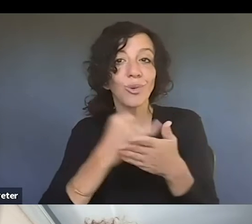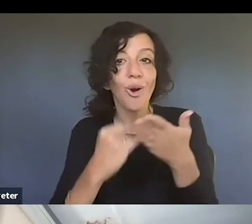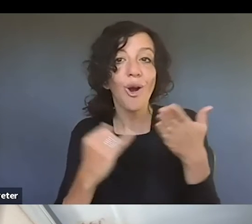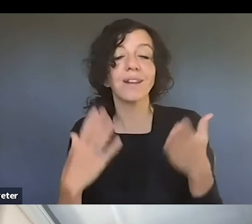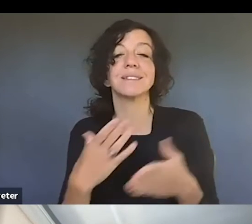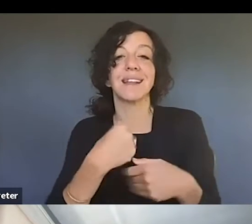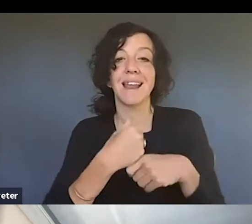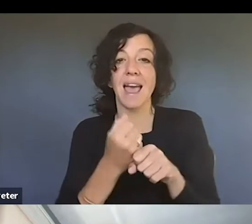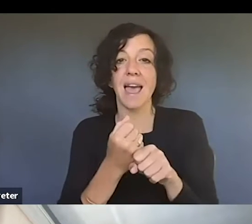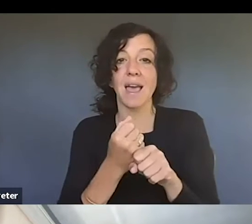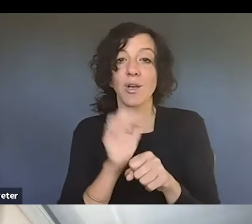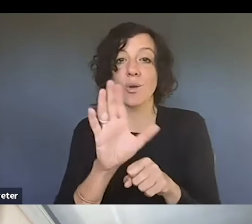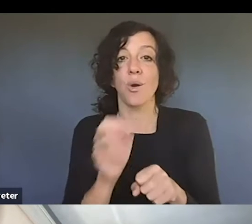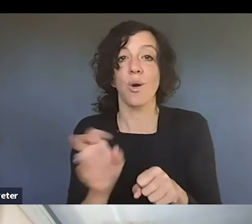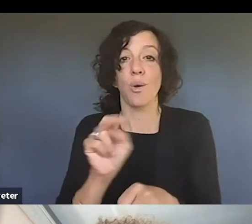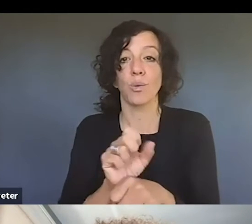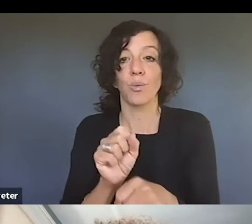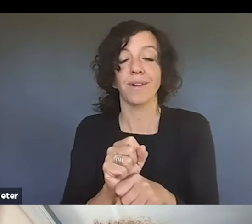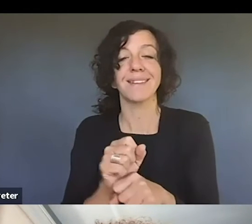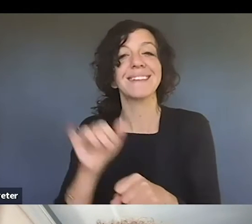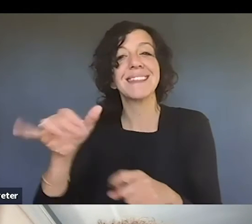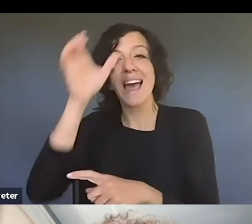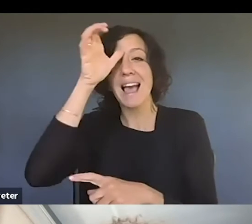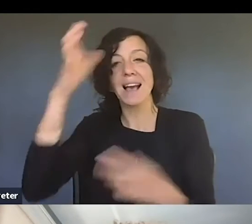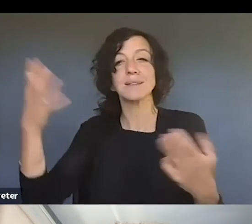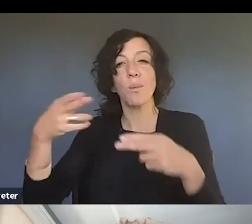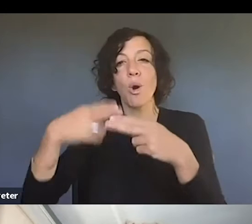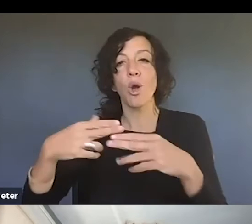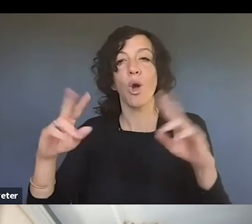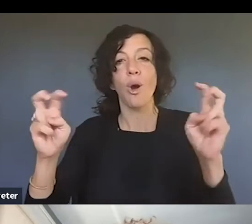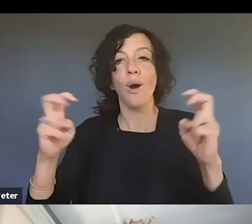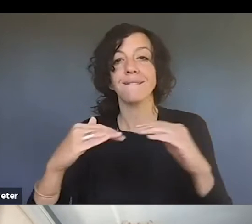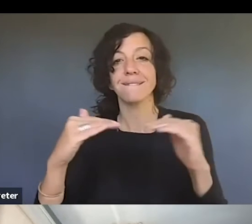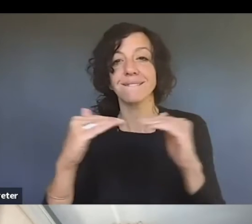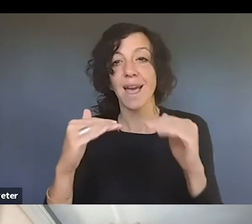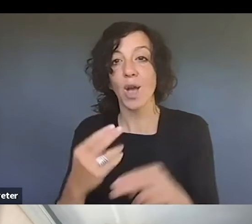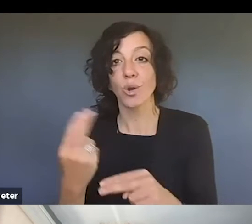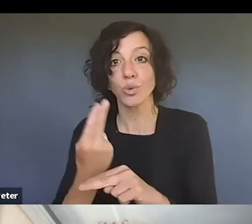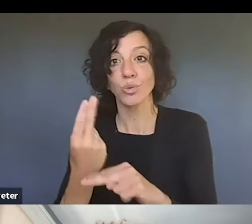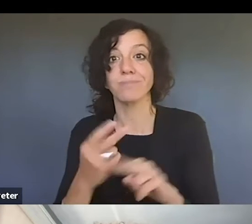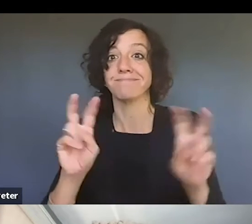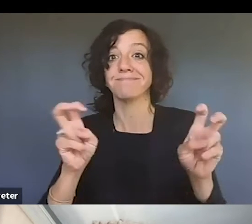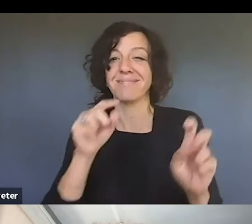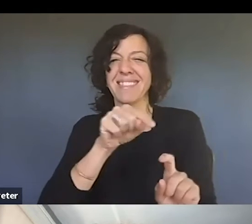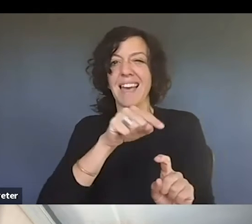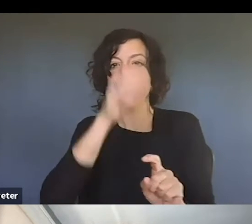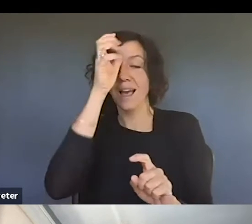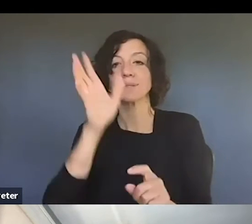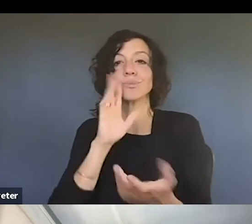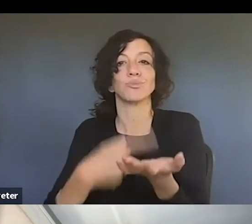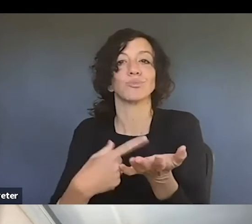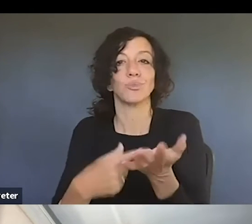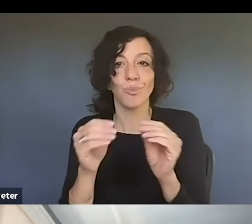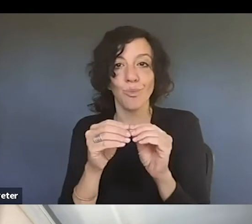um, is this concept of fair use. And I'm sure we'll talk about it as we, uh, talk about the issues that come up in